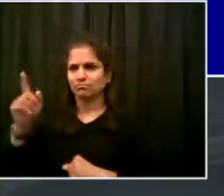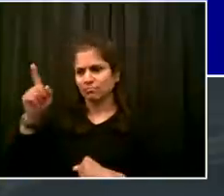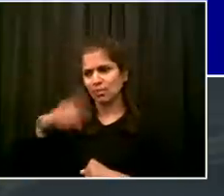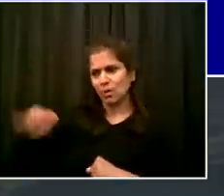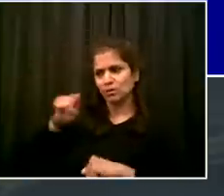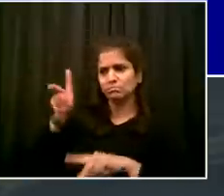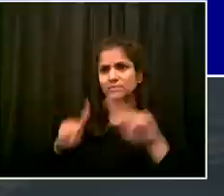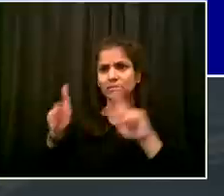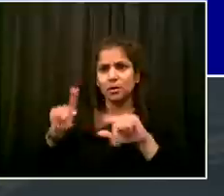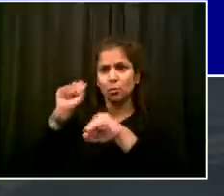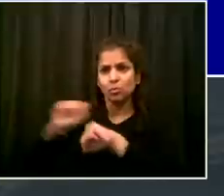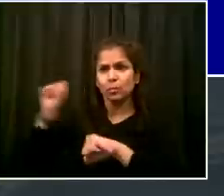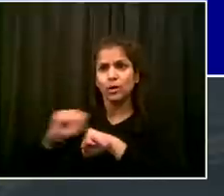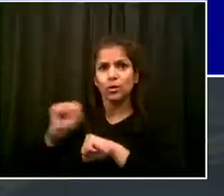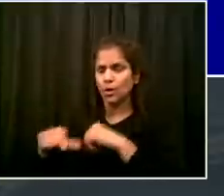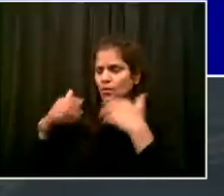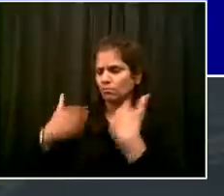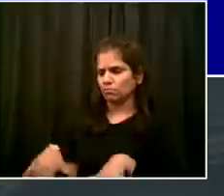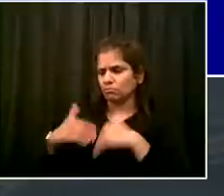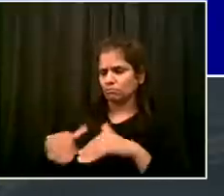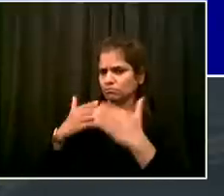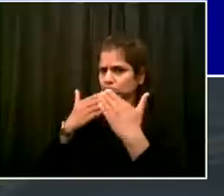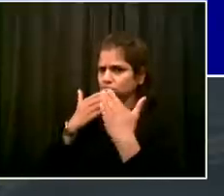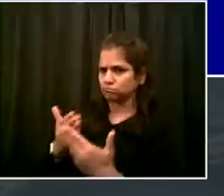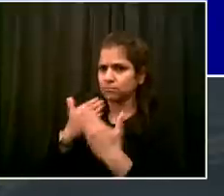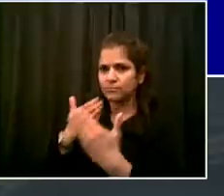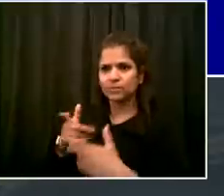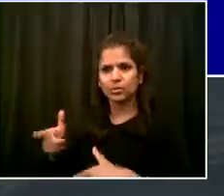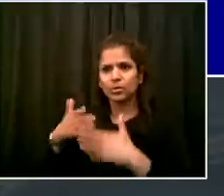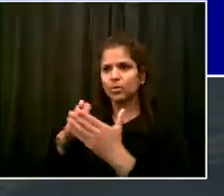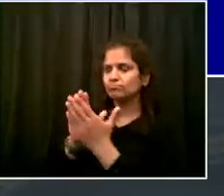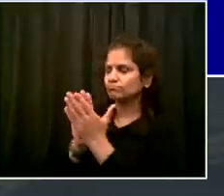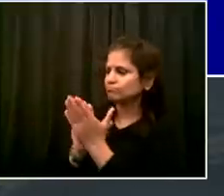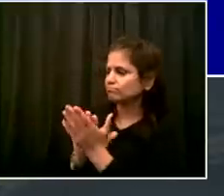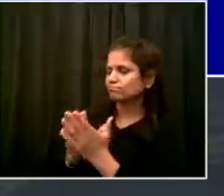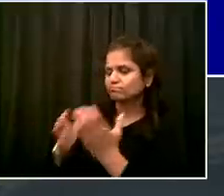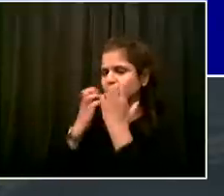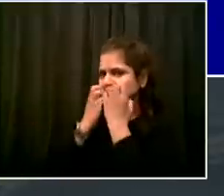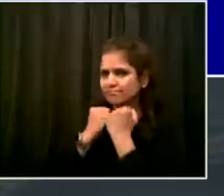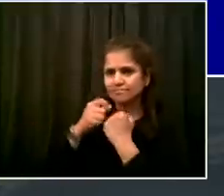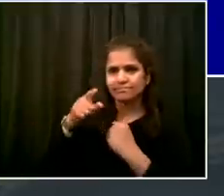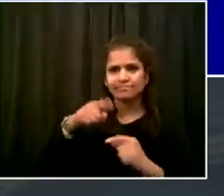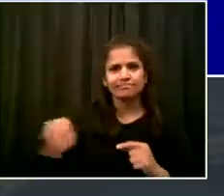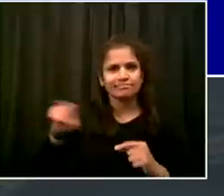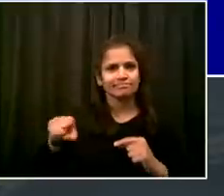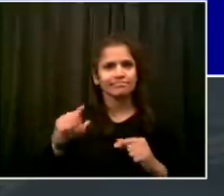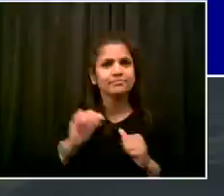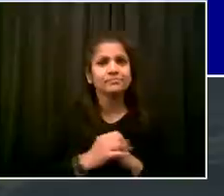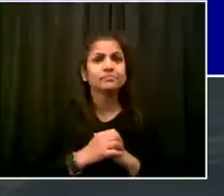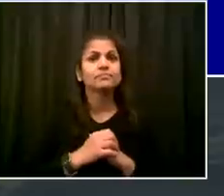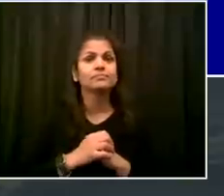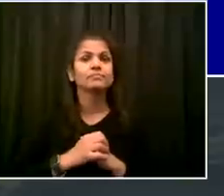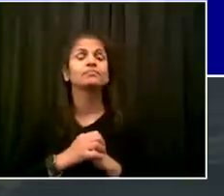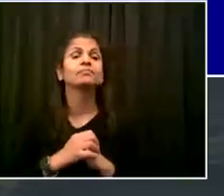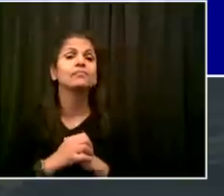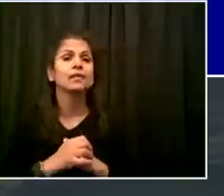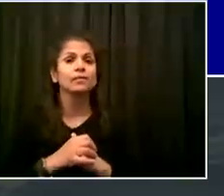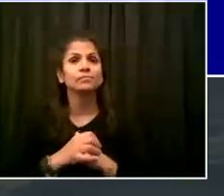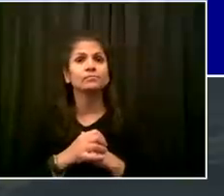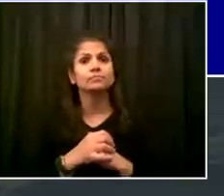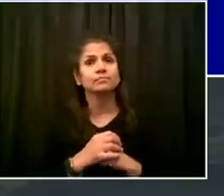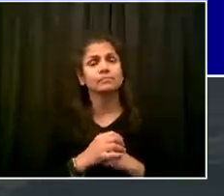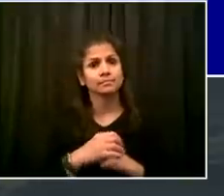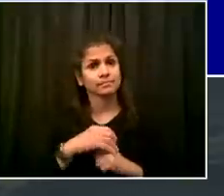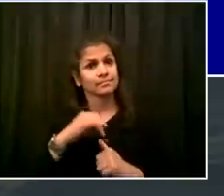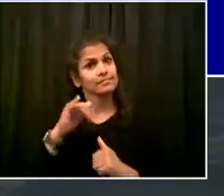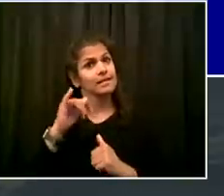So what we set out to do was feed everyone, enormous mission, feed them quality food, feed them safely, make sure